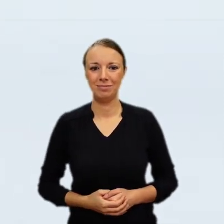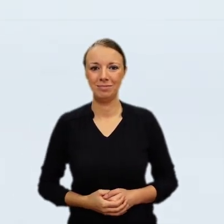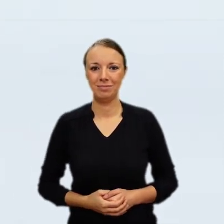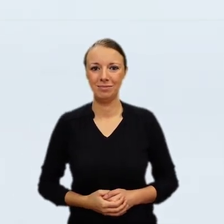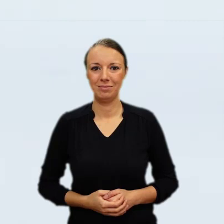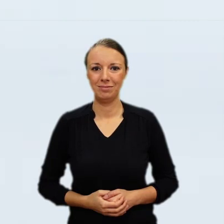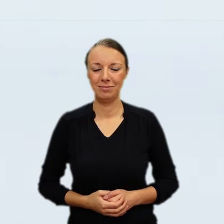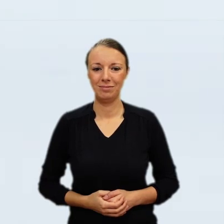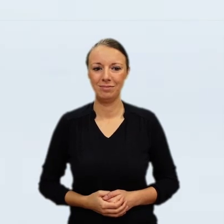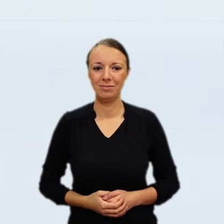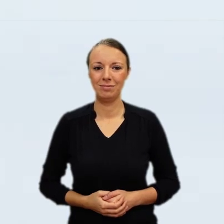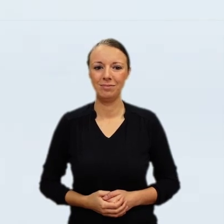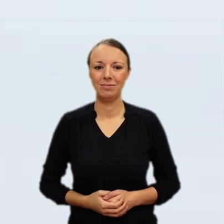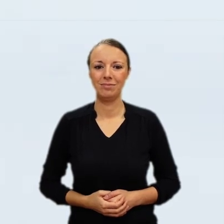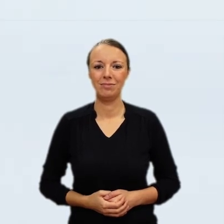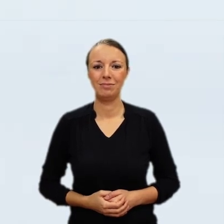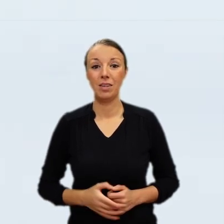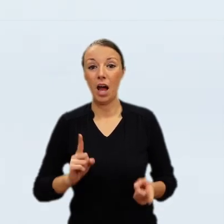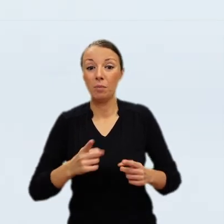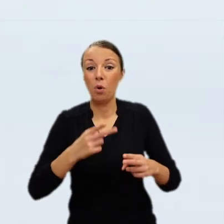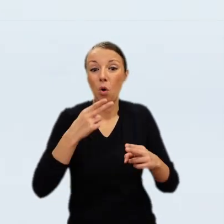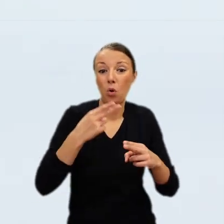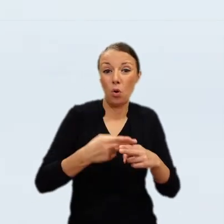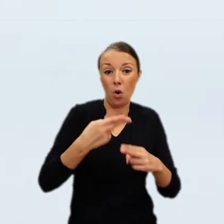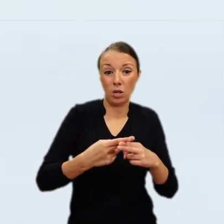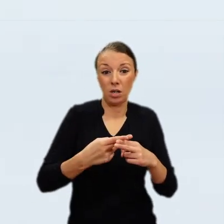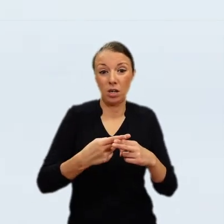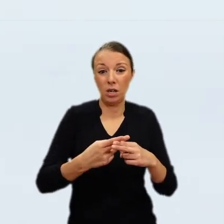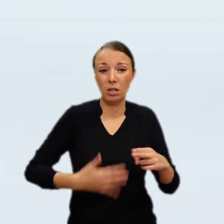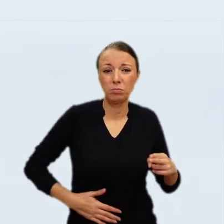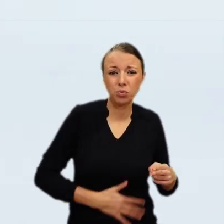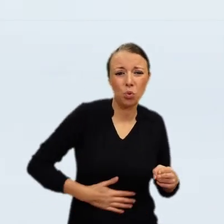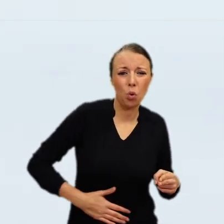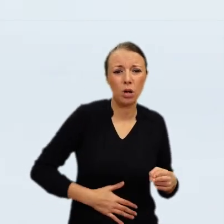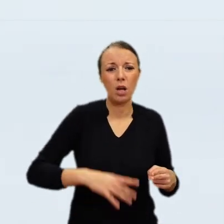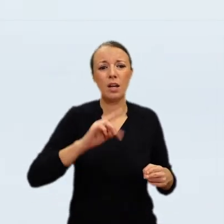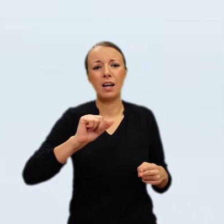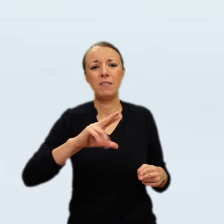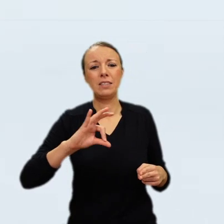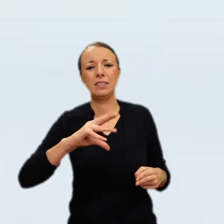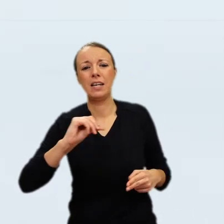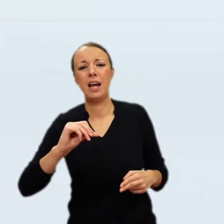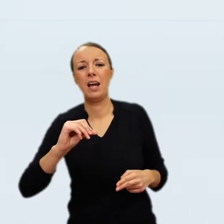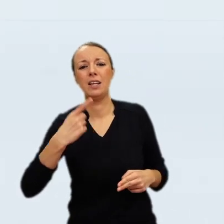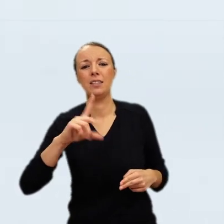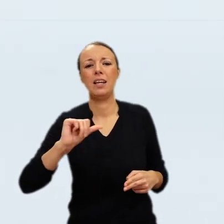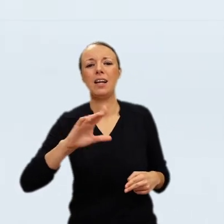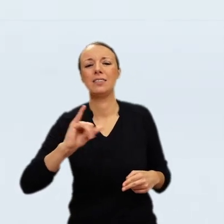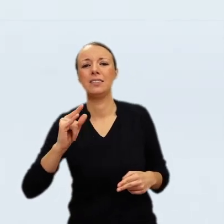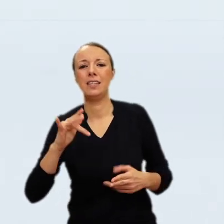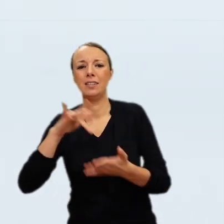years. Yet, no satisfactory explanation for the painting has been reached. The British art historian Kenneth Clark